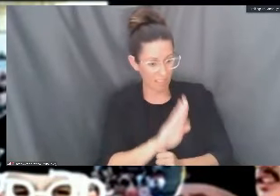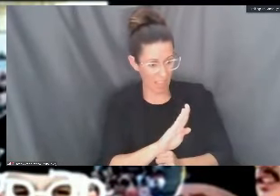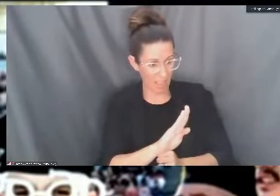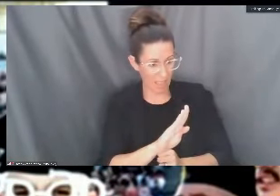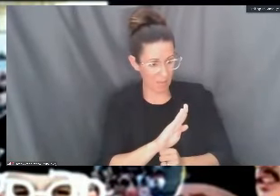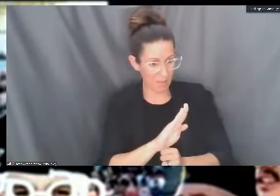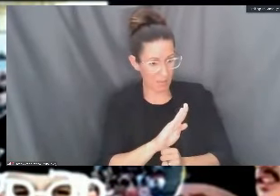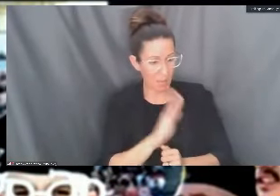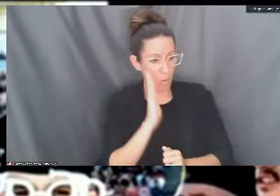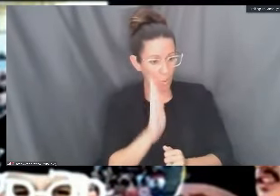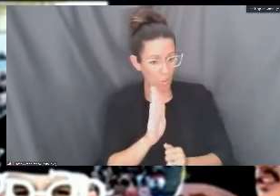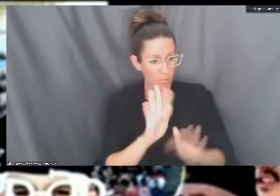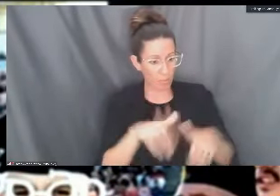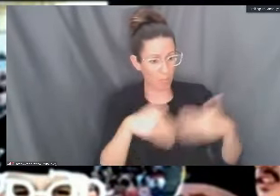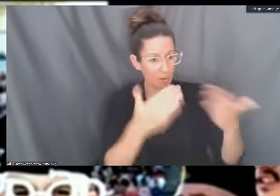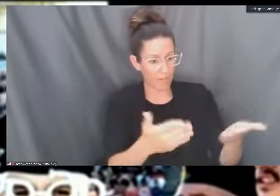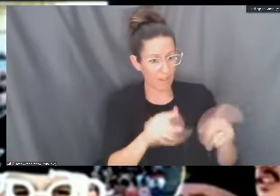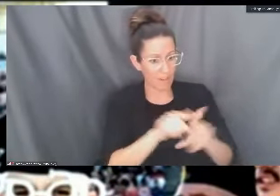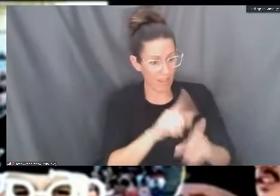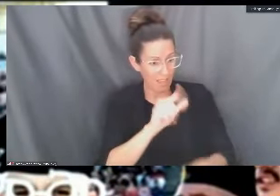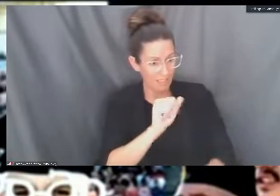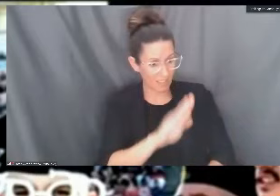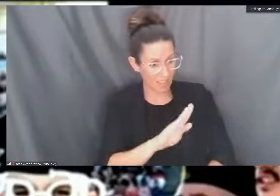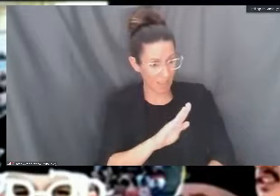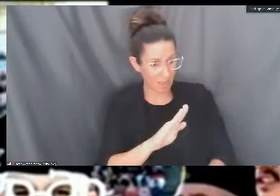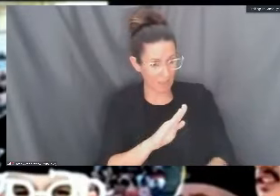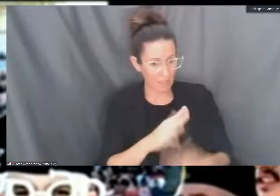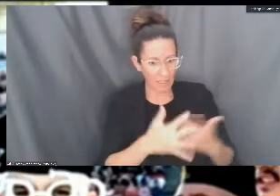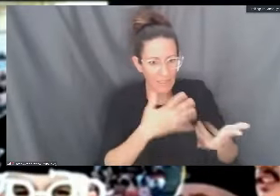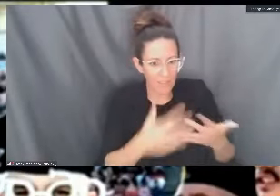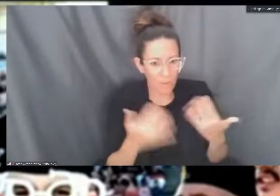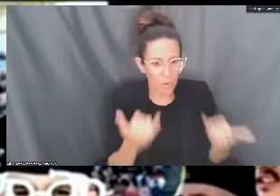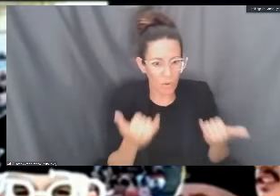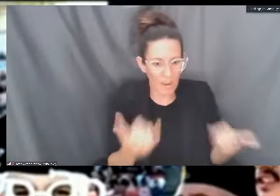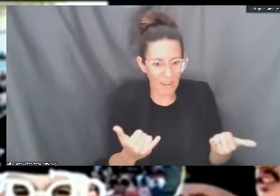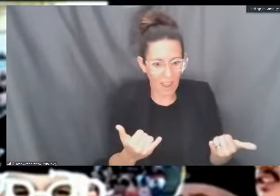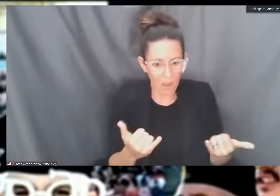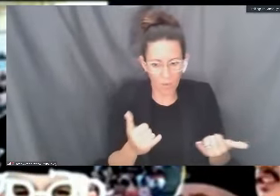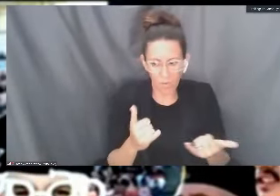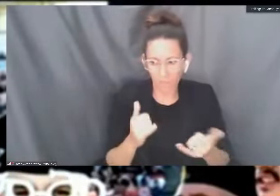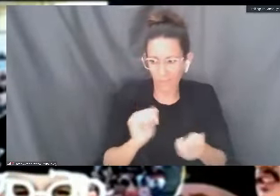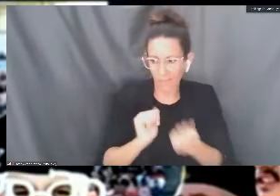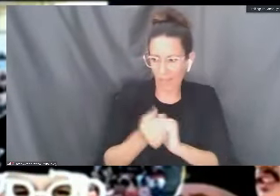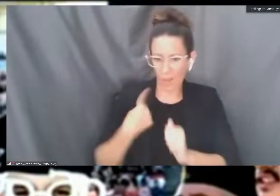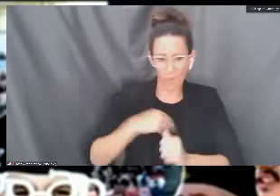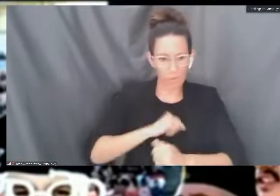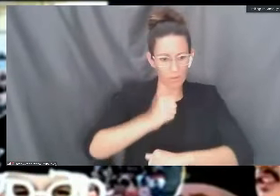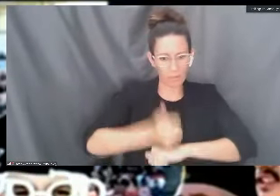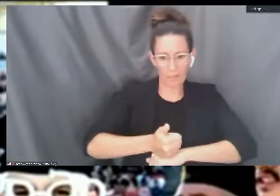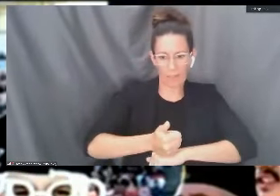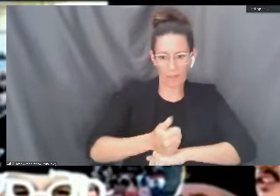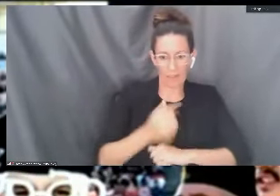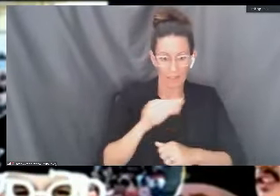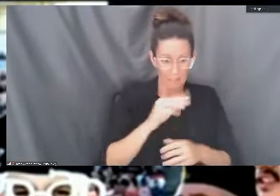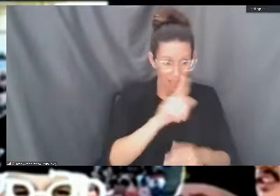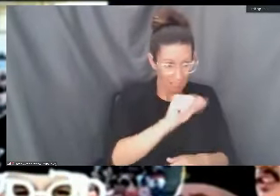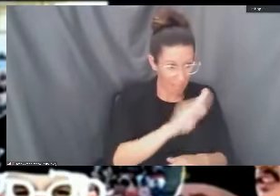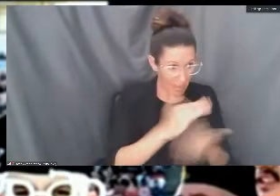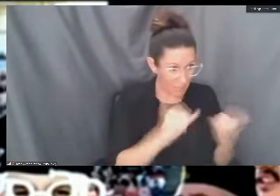still be awarded as a lab course given the current situation of remote instruction this spring semester?